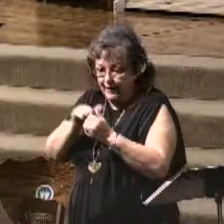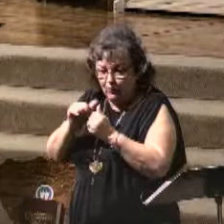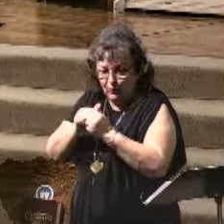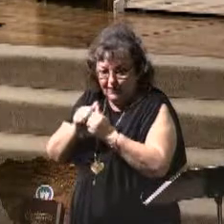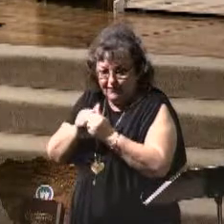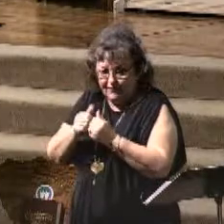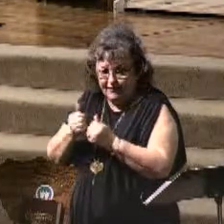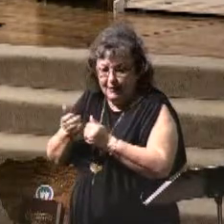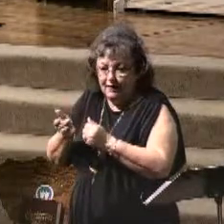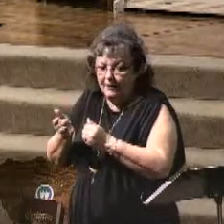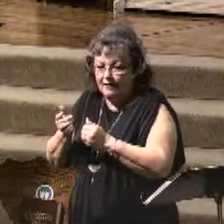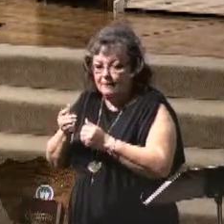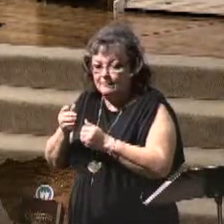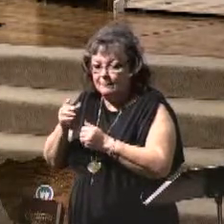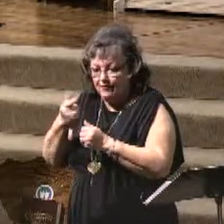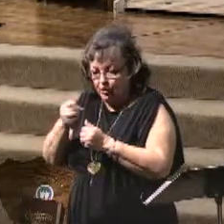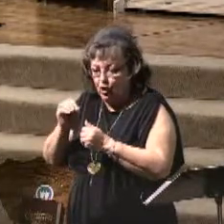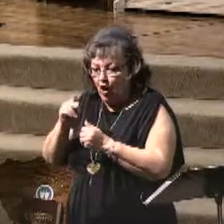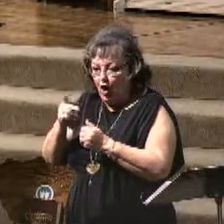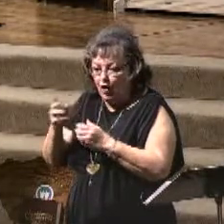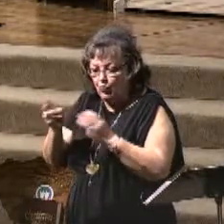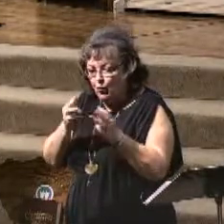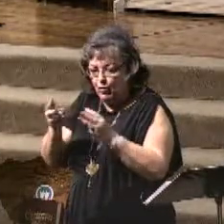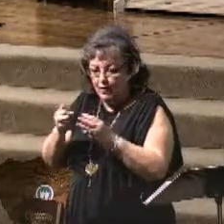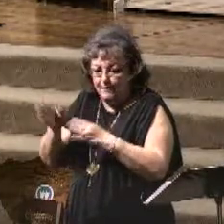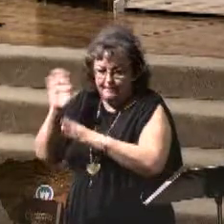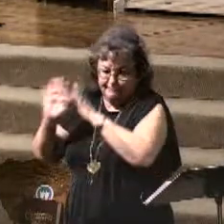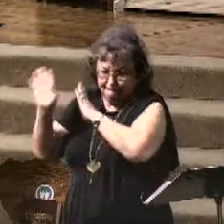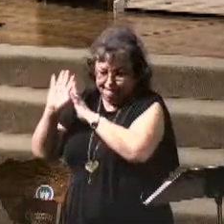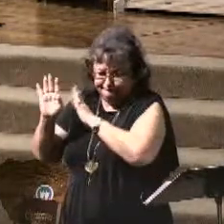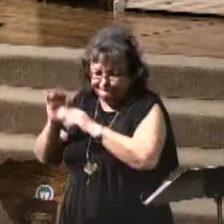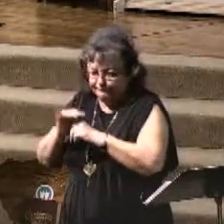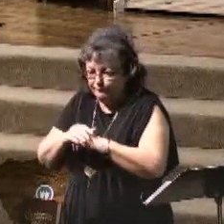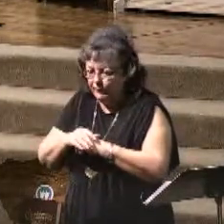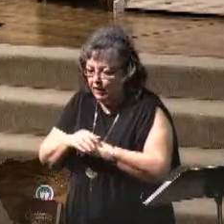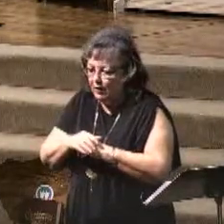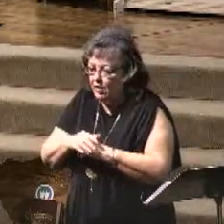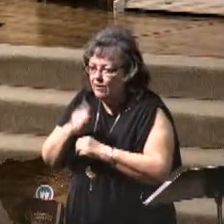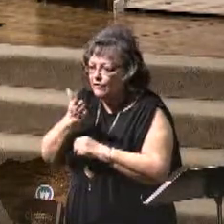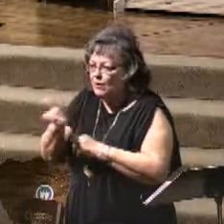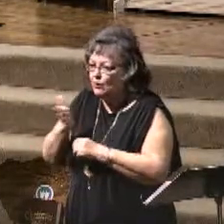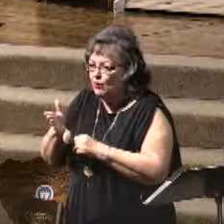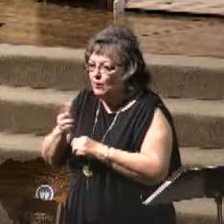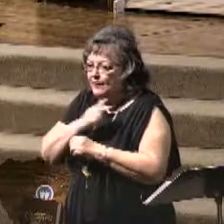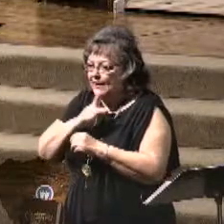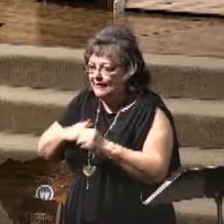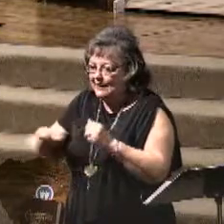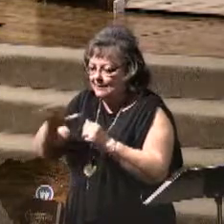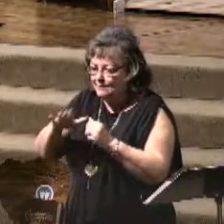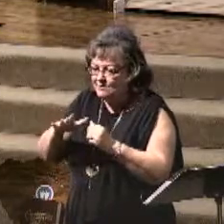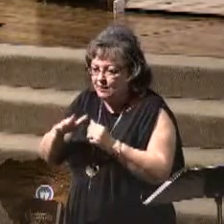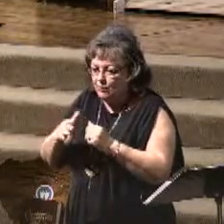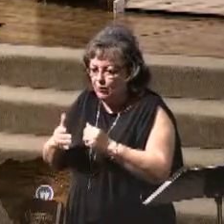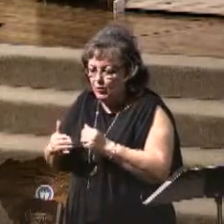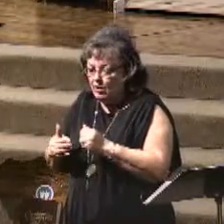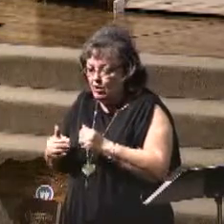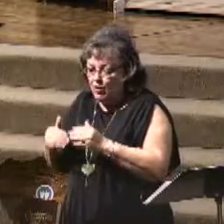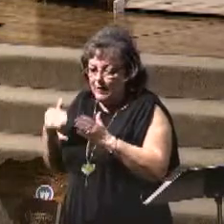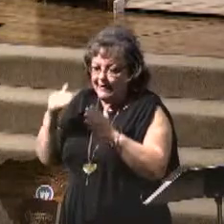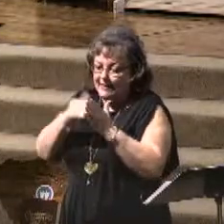We'll deal with that another time. But there will be kingdoms rise up against the Antichrist. And